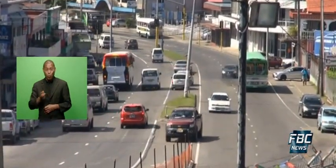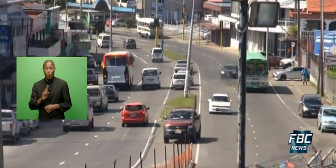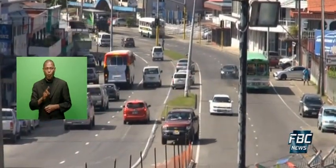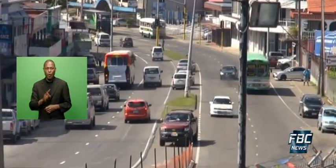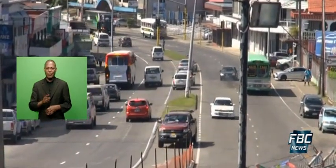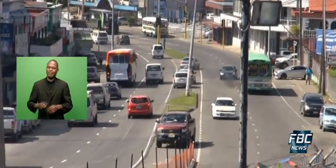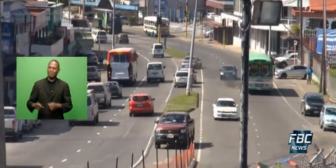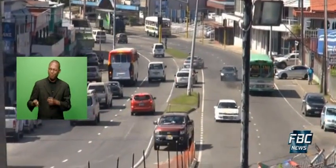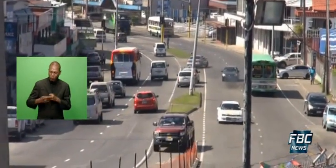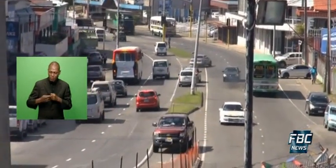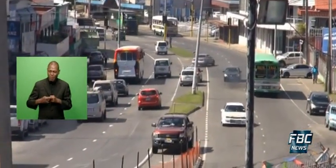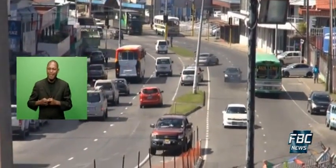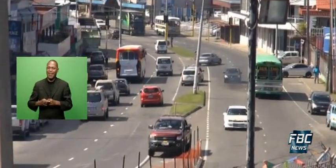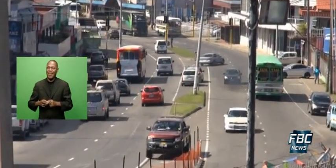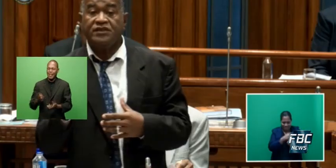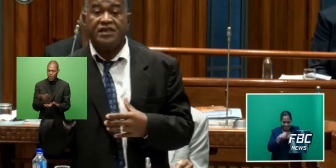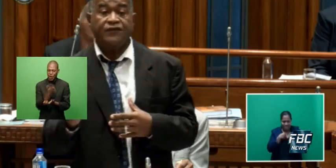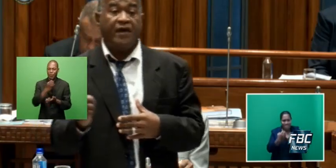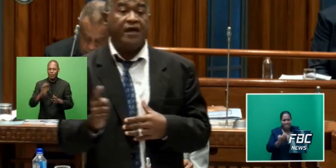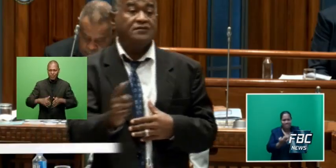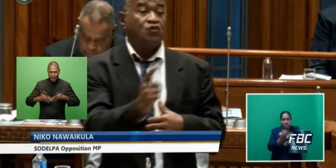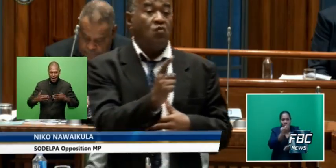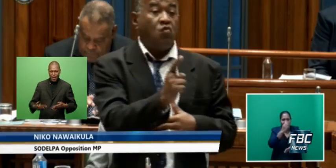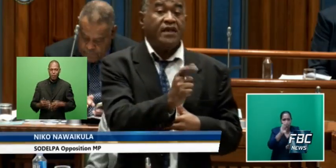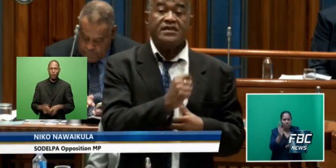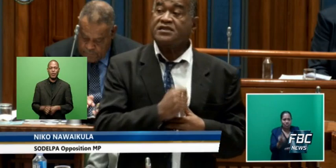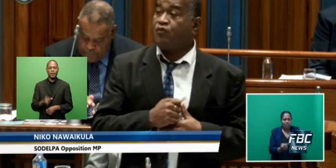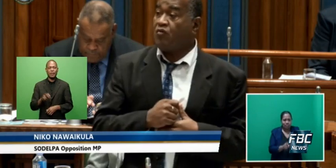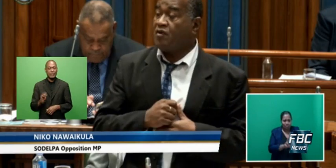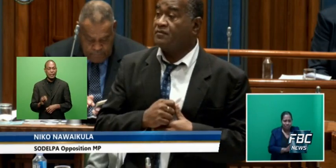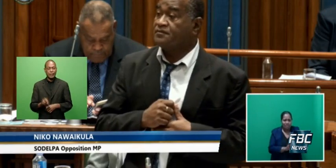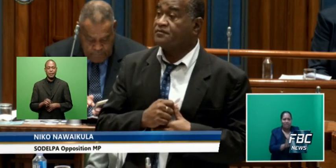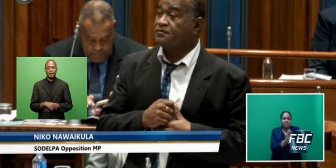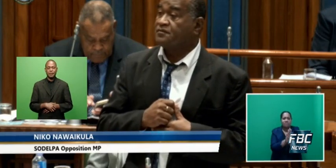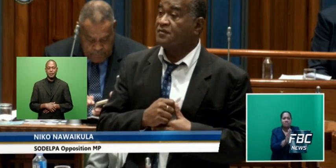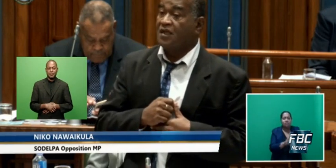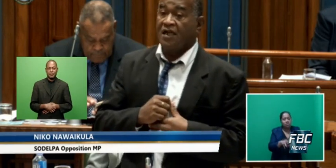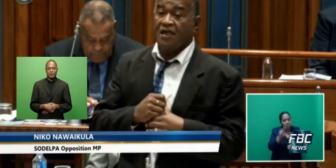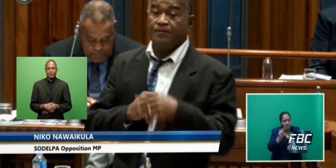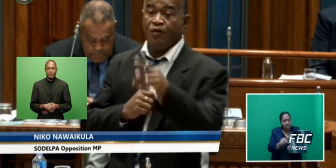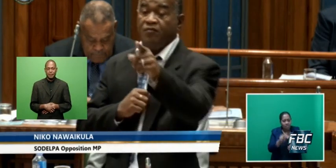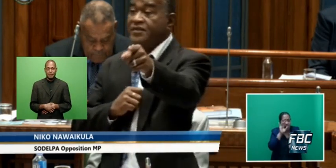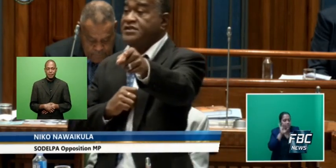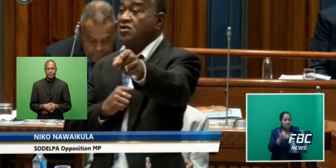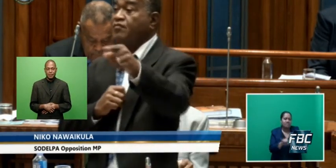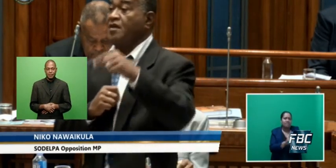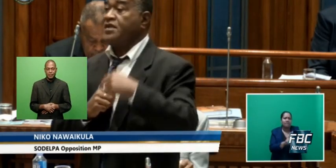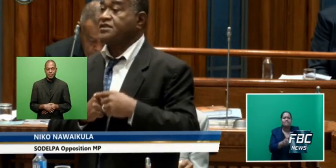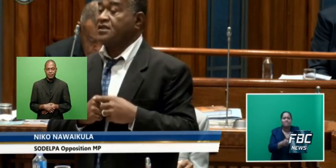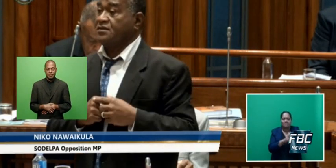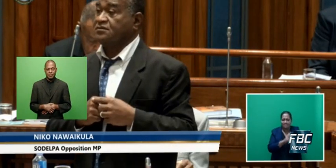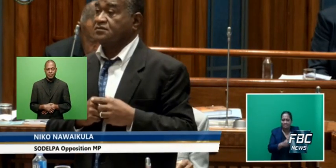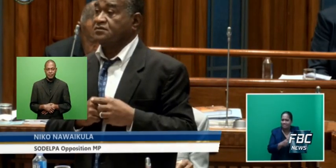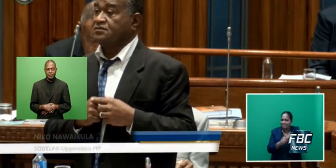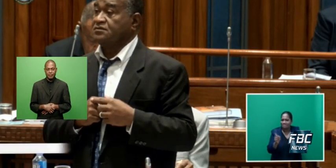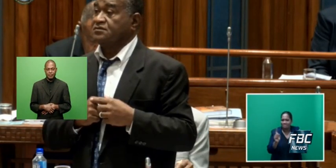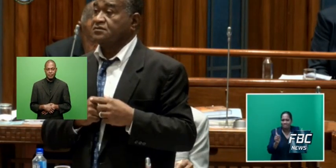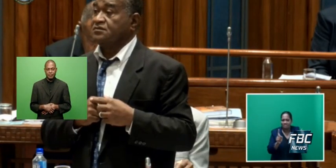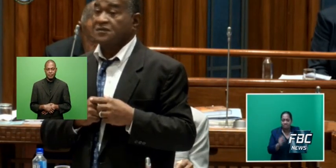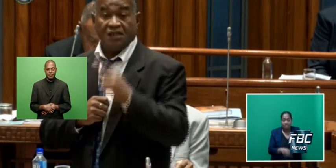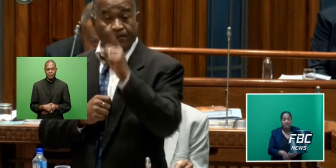most critical priority on our agenda. We need to identify what is the problem. And the problem is the Honorable Minister.